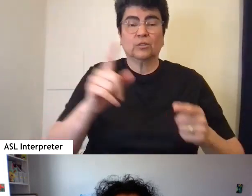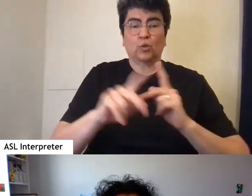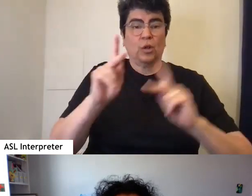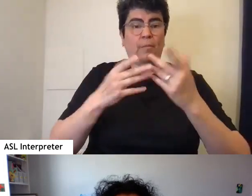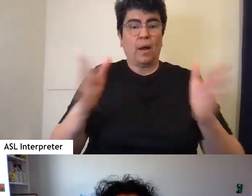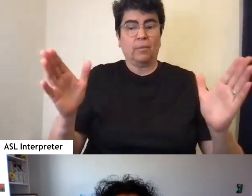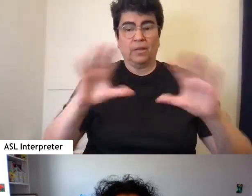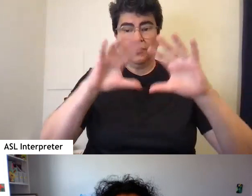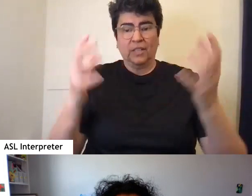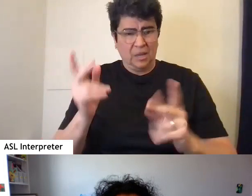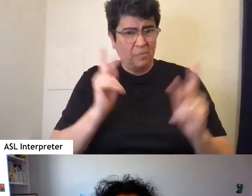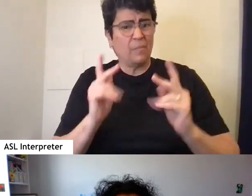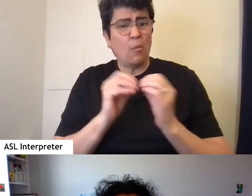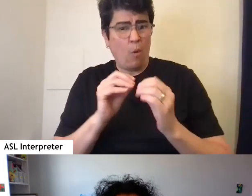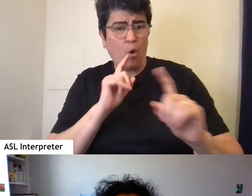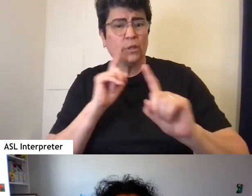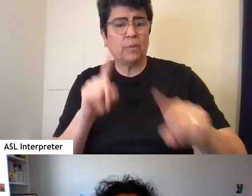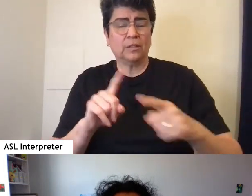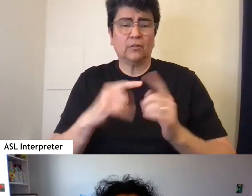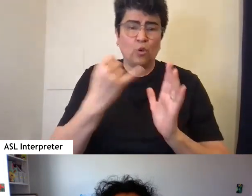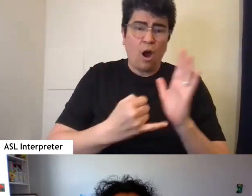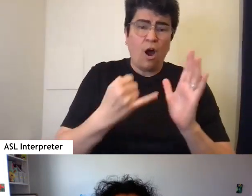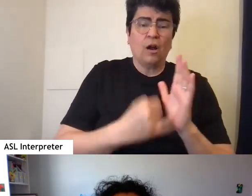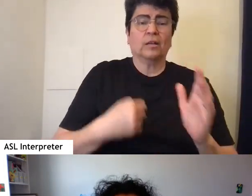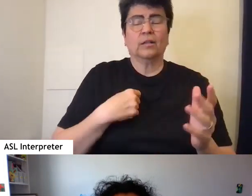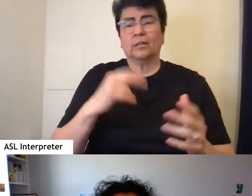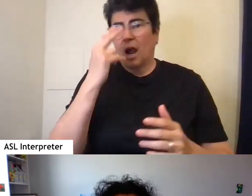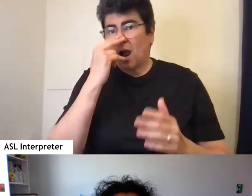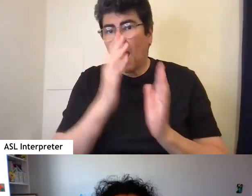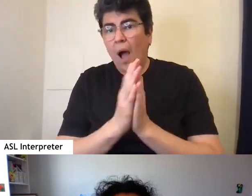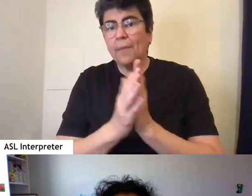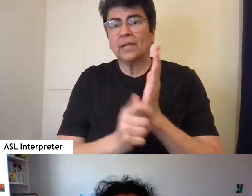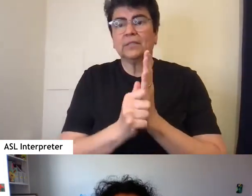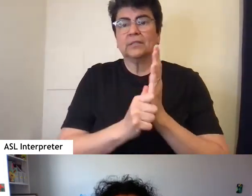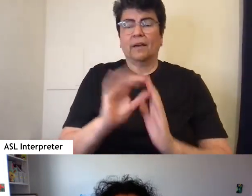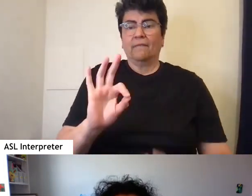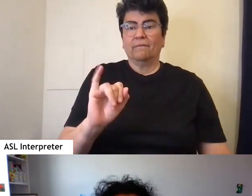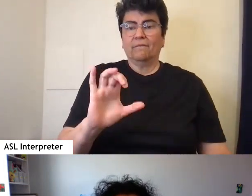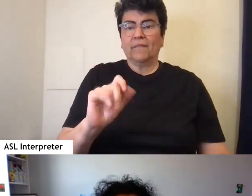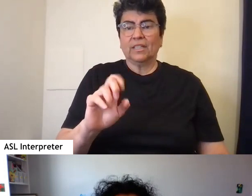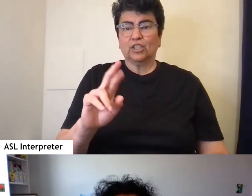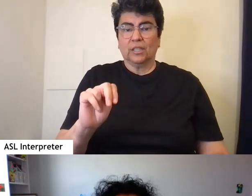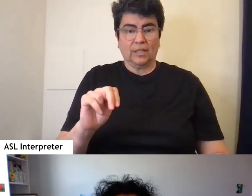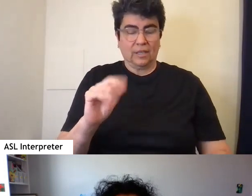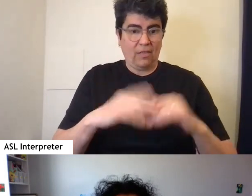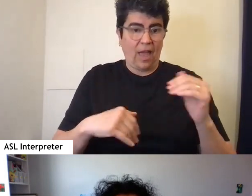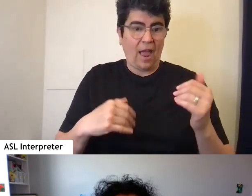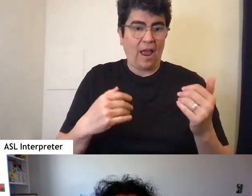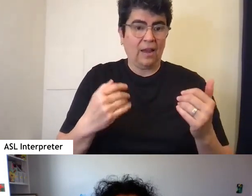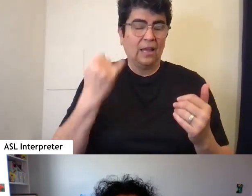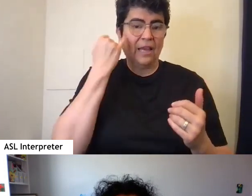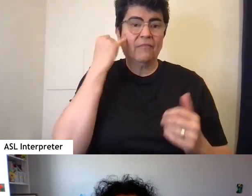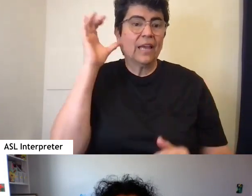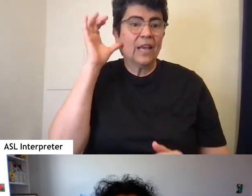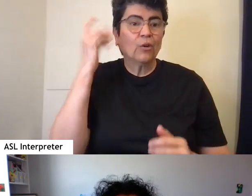And, are a lot more responsive to art and comics and fiction than they often are to, you know, hearing